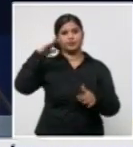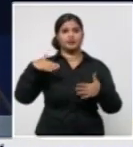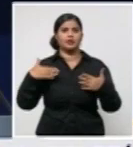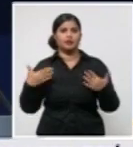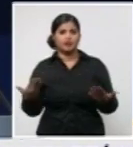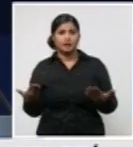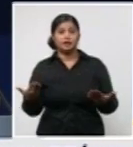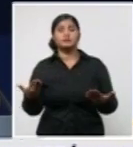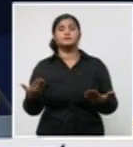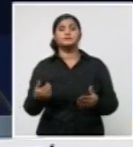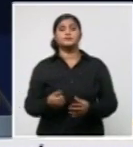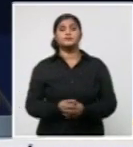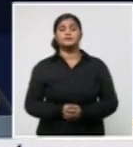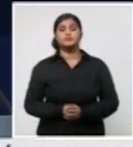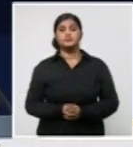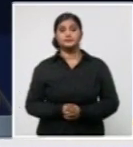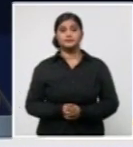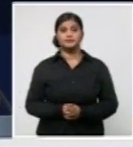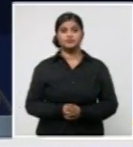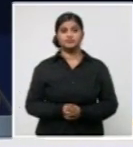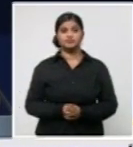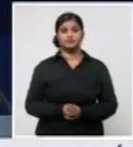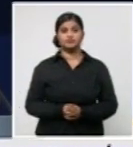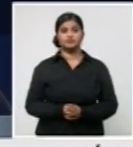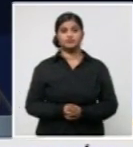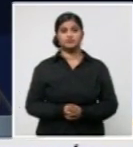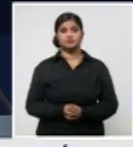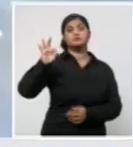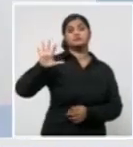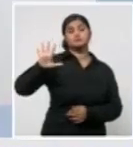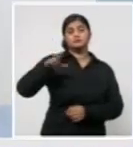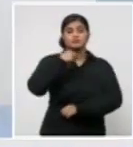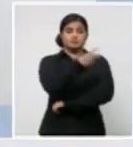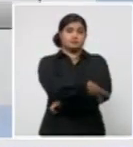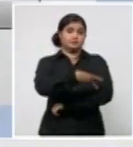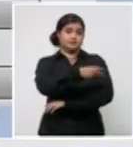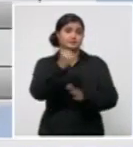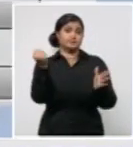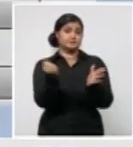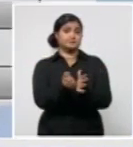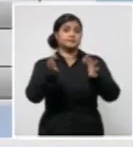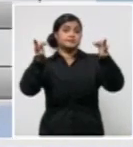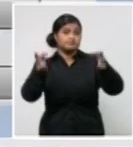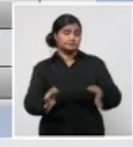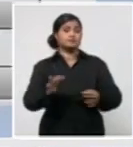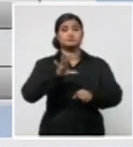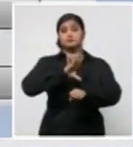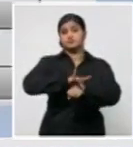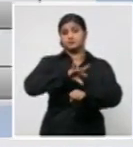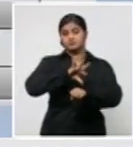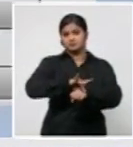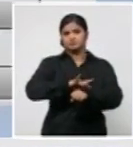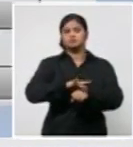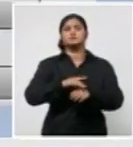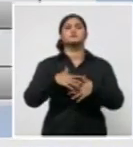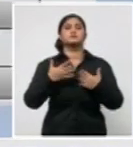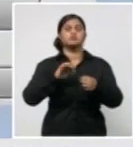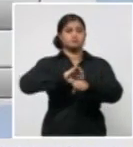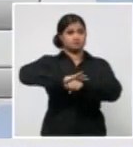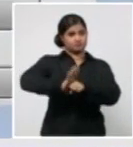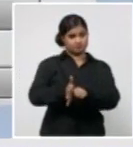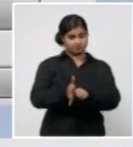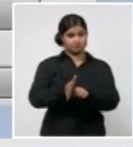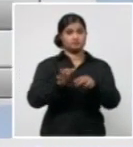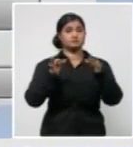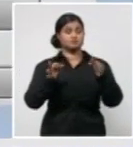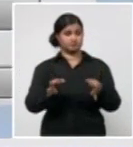comply with all the measures that have been implemented and indicated. The virus continues to be present in the same 185